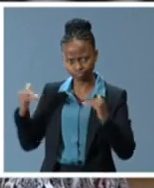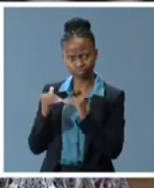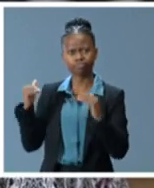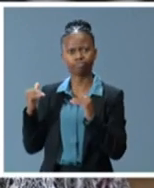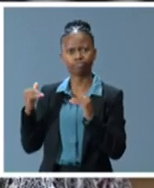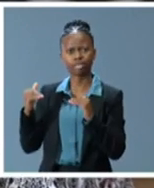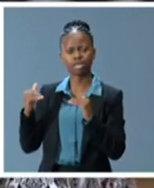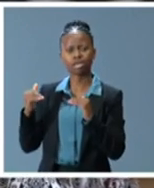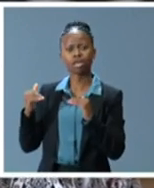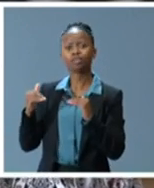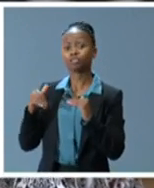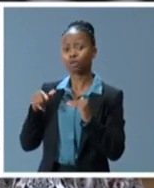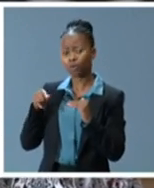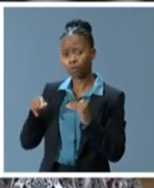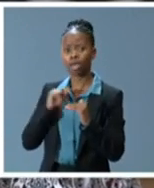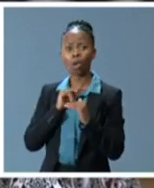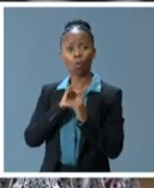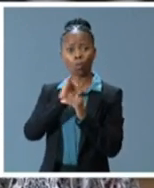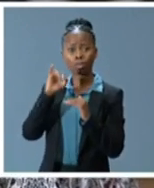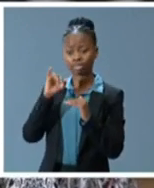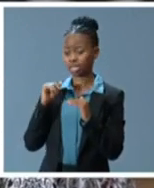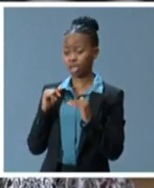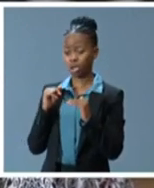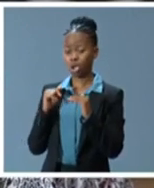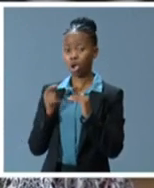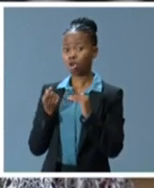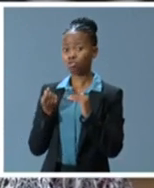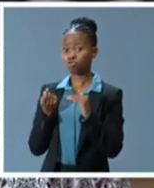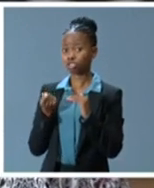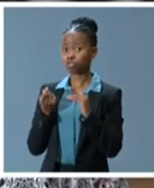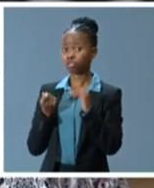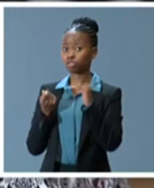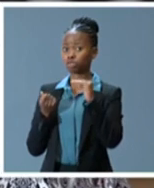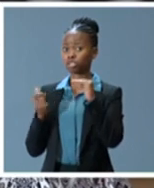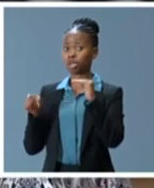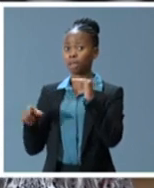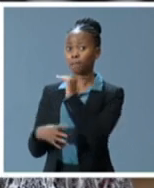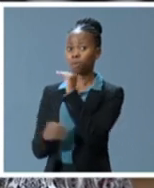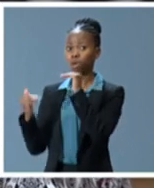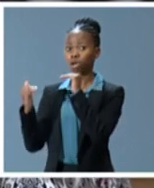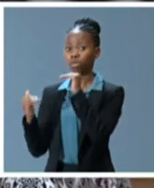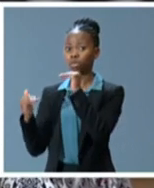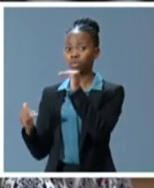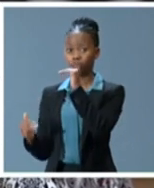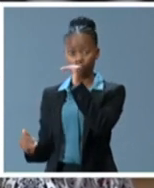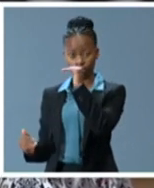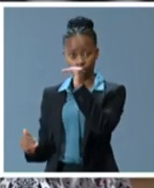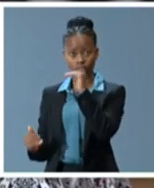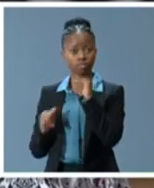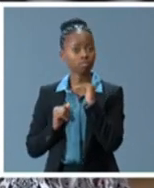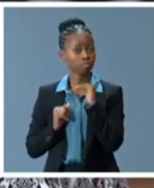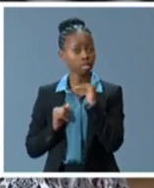and richer while the victims of white supremacy in South Africa and those countries other